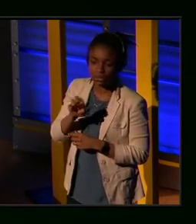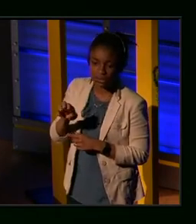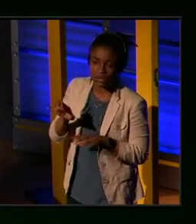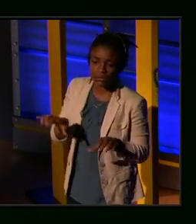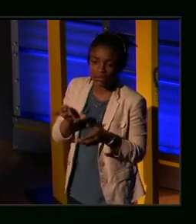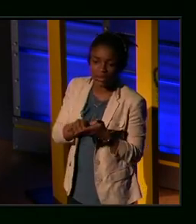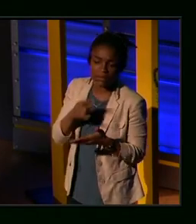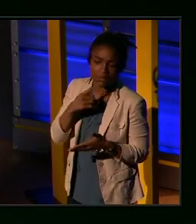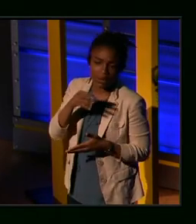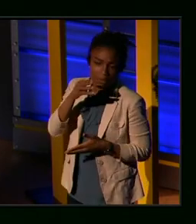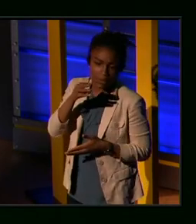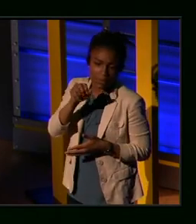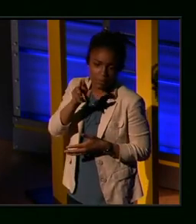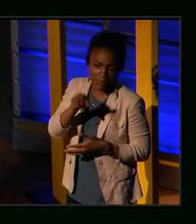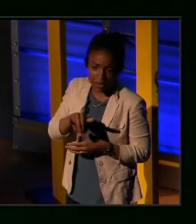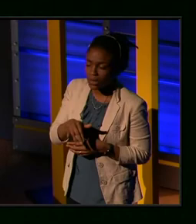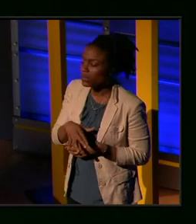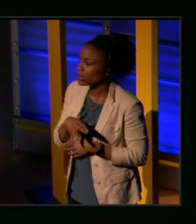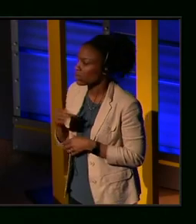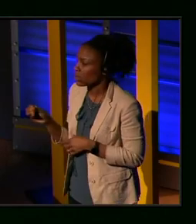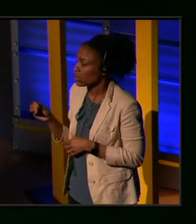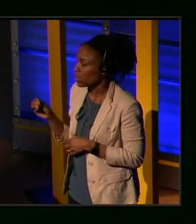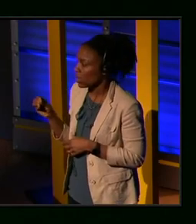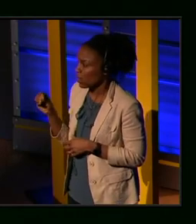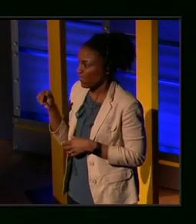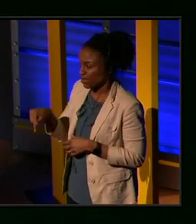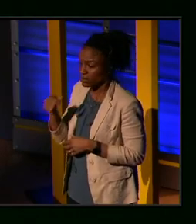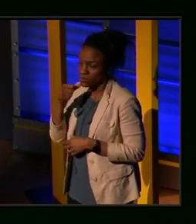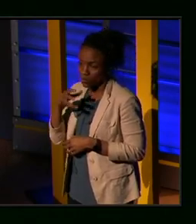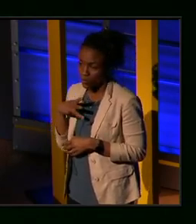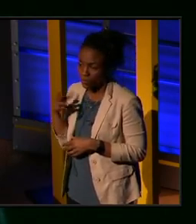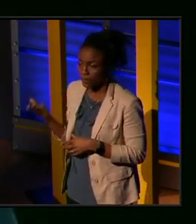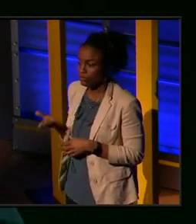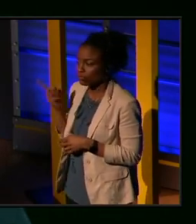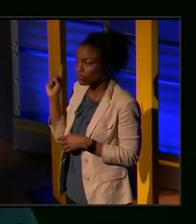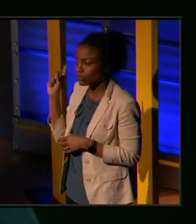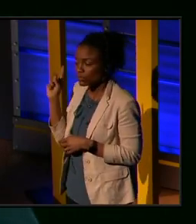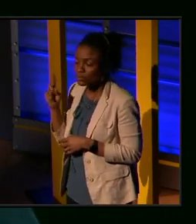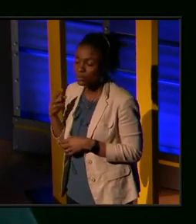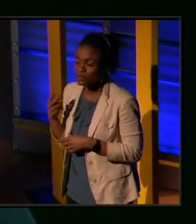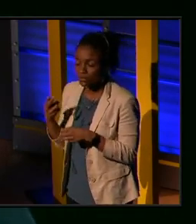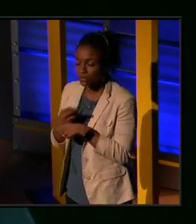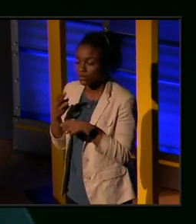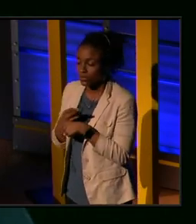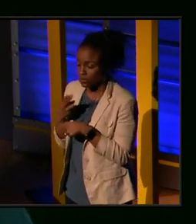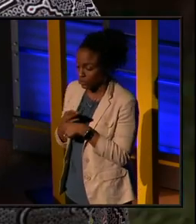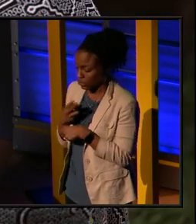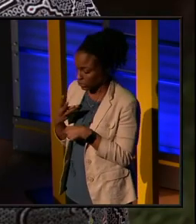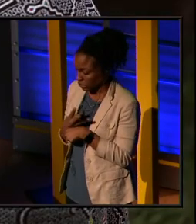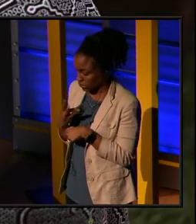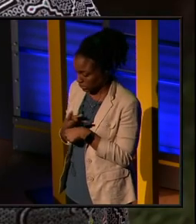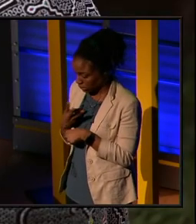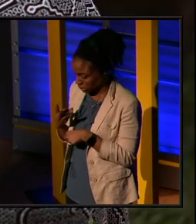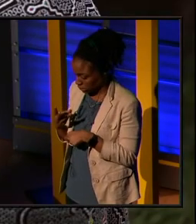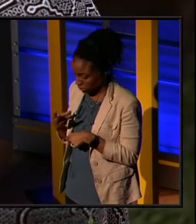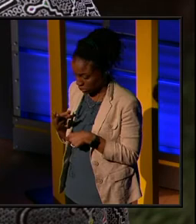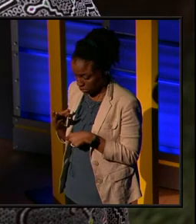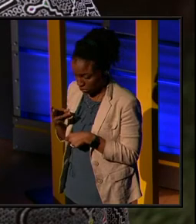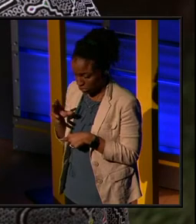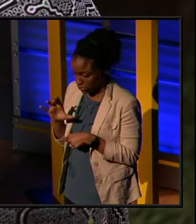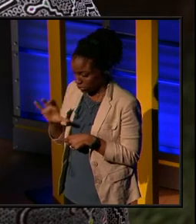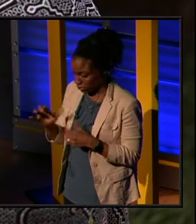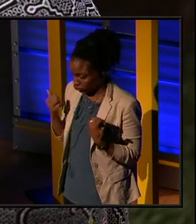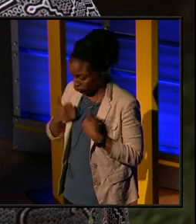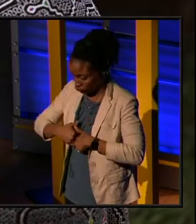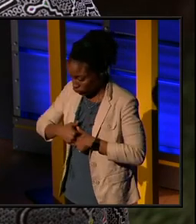this woman here, she's wearing the hericaros,